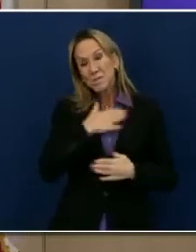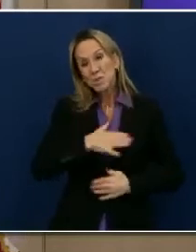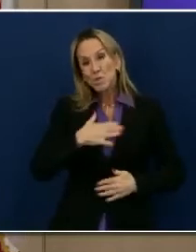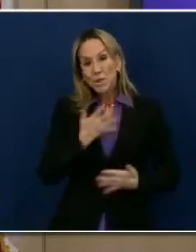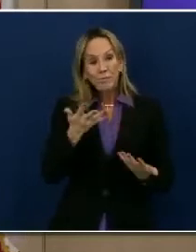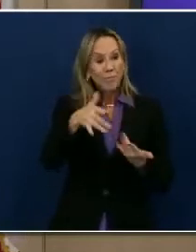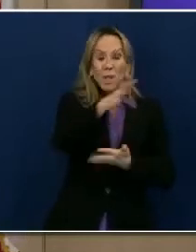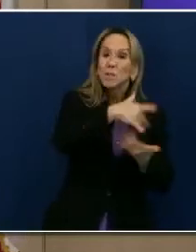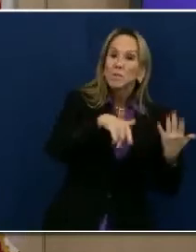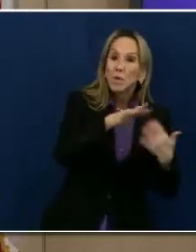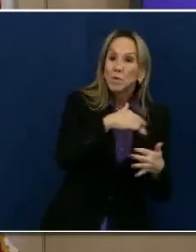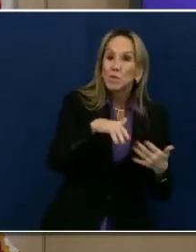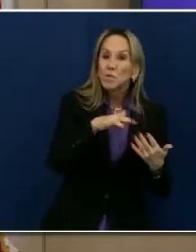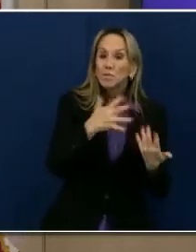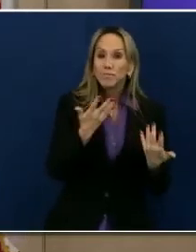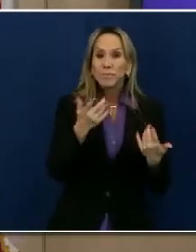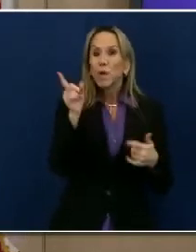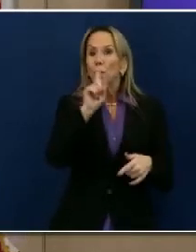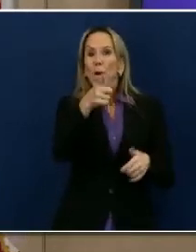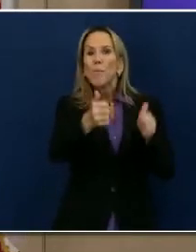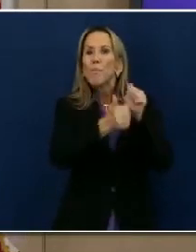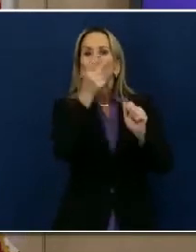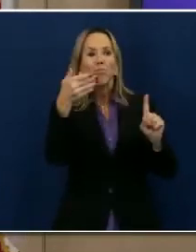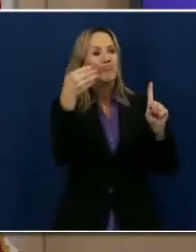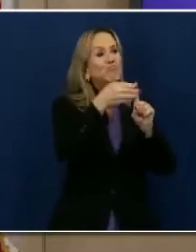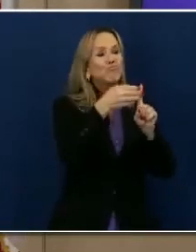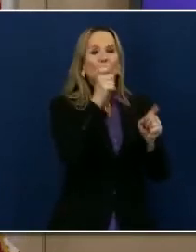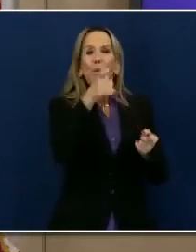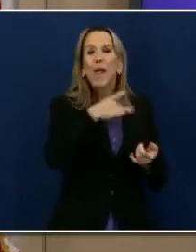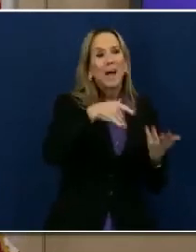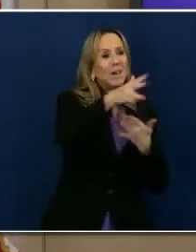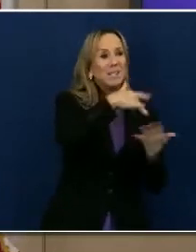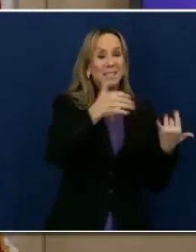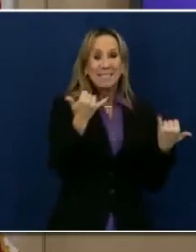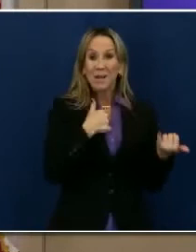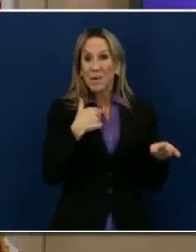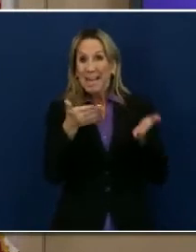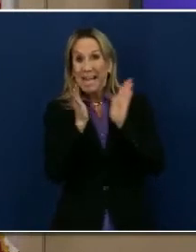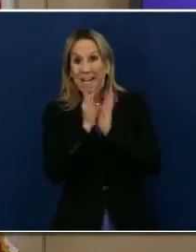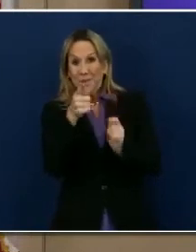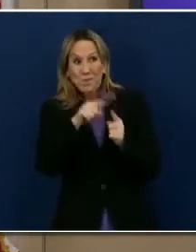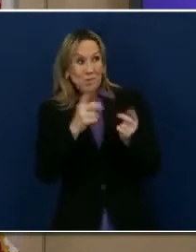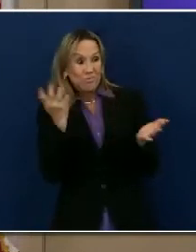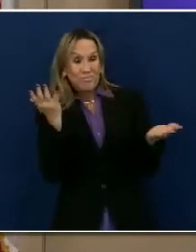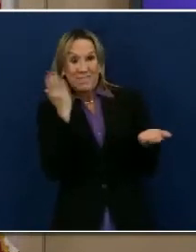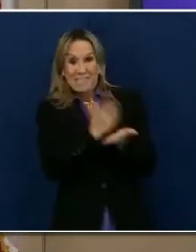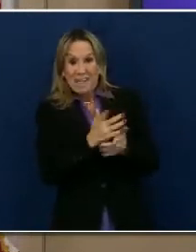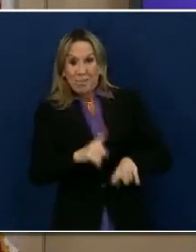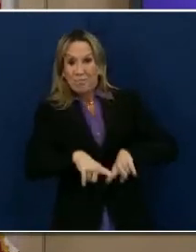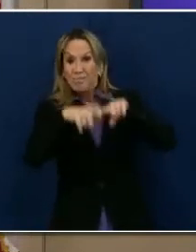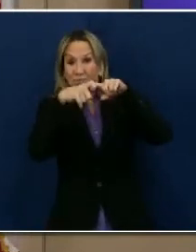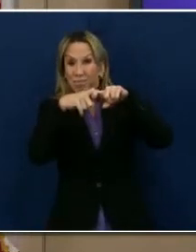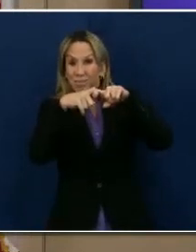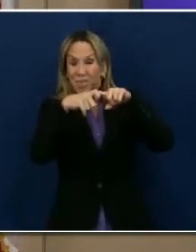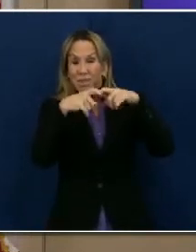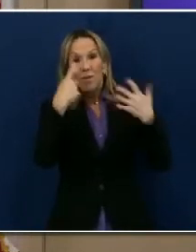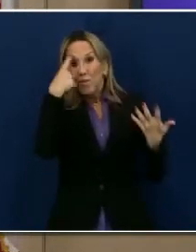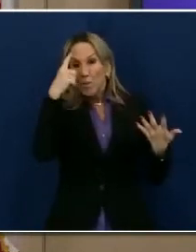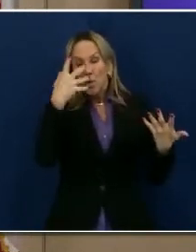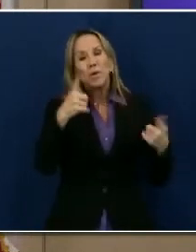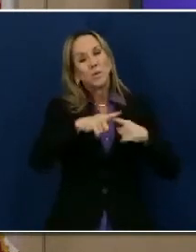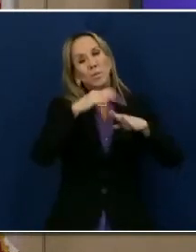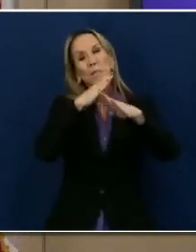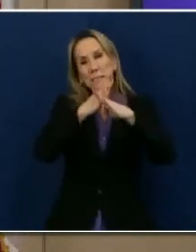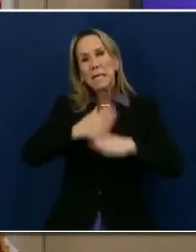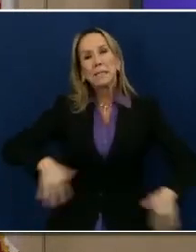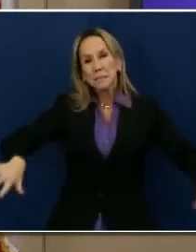social activities, where they would normally go, who they would normally be around, out of an effort to protect the entirety of our community. Our